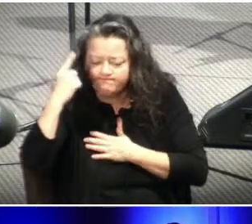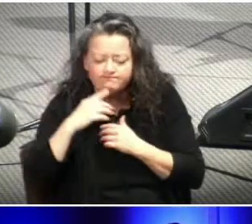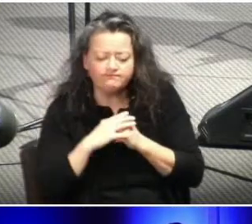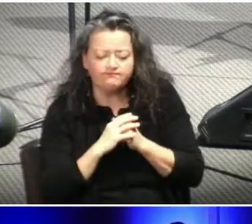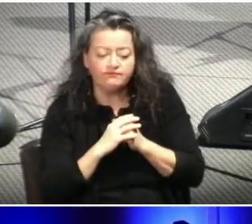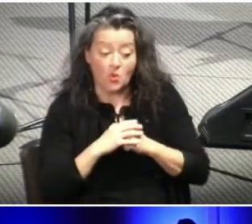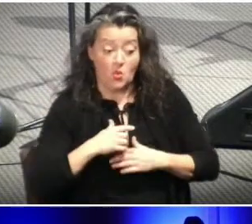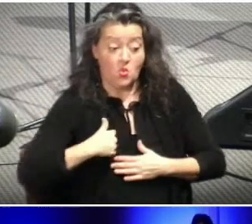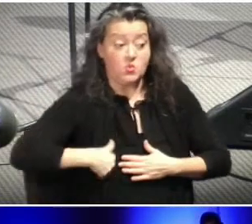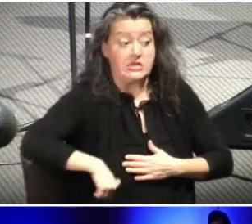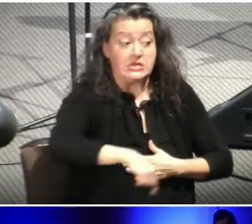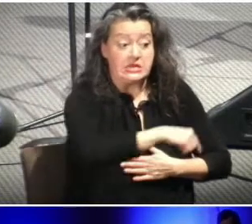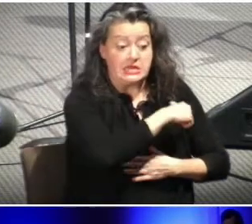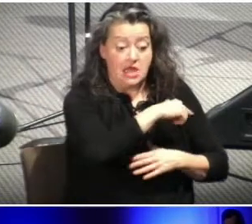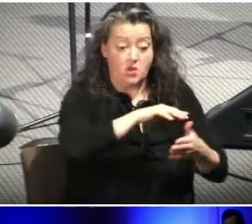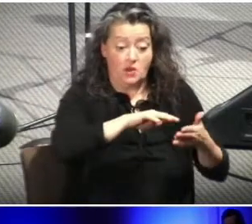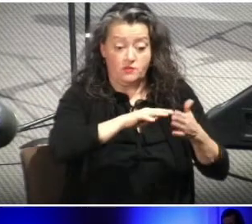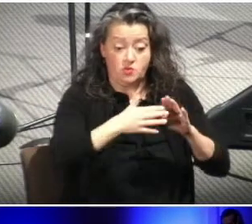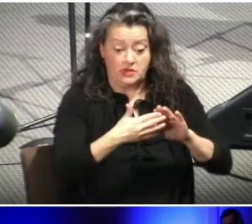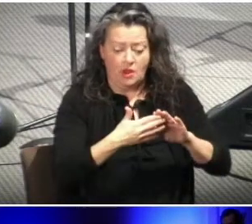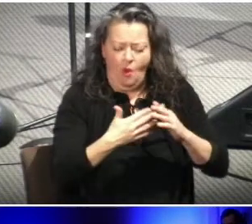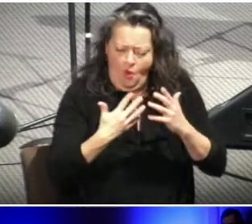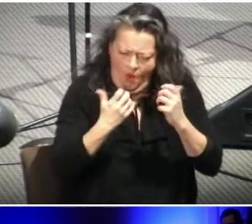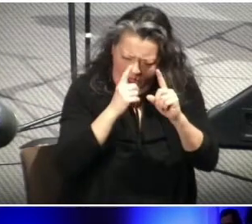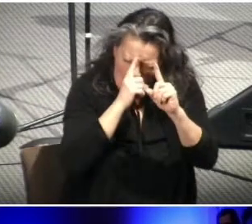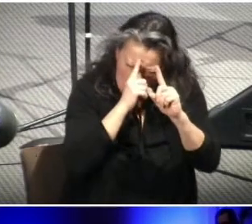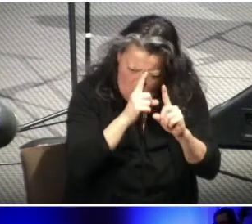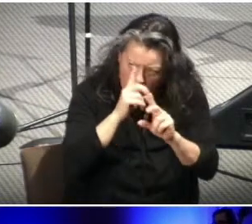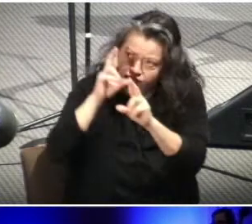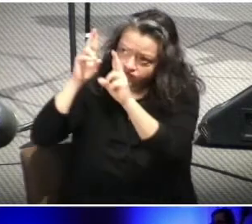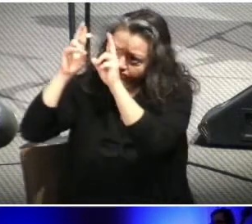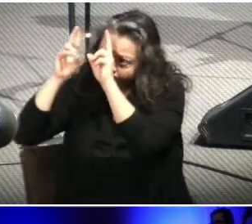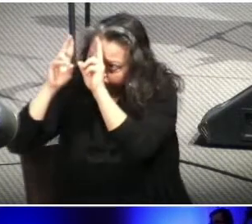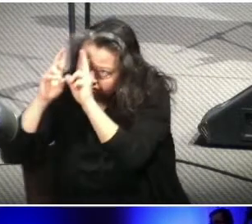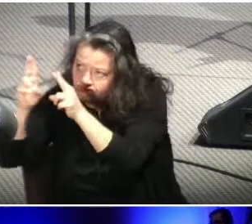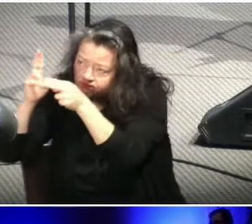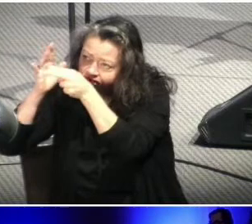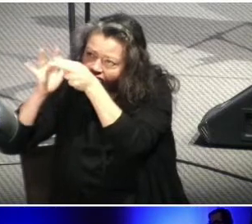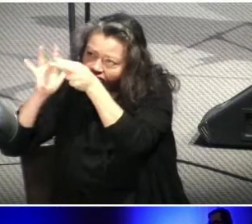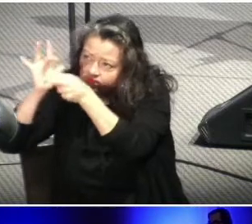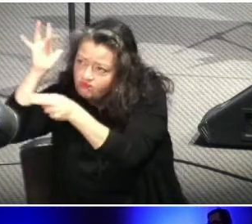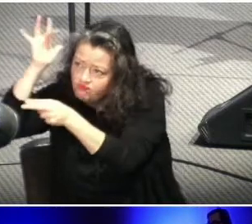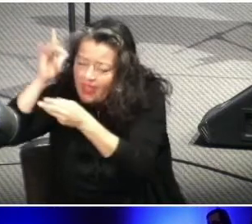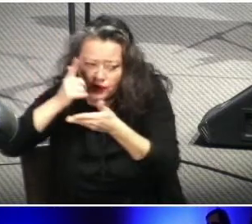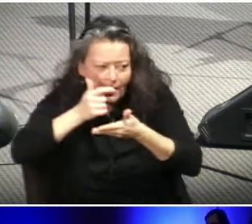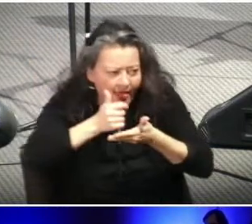to seek to strive to honor and glorify you and help one another